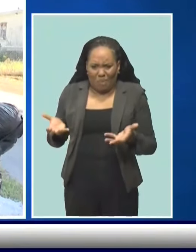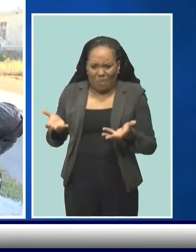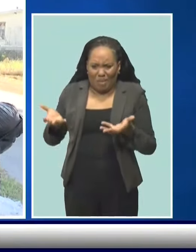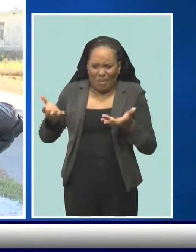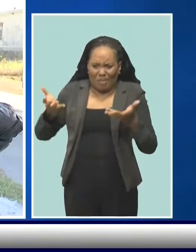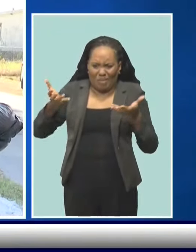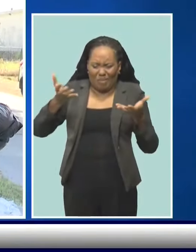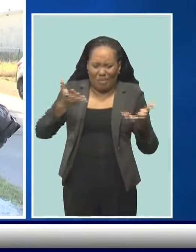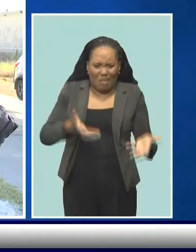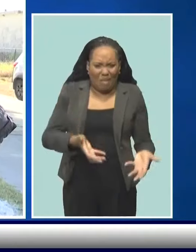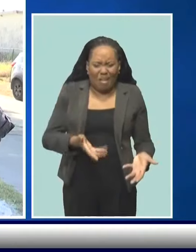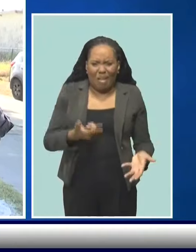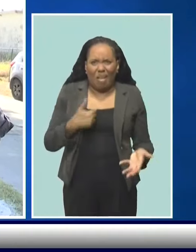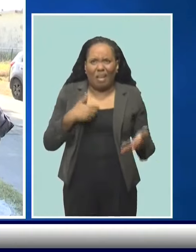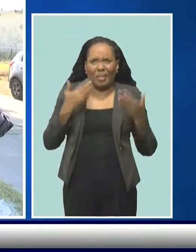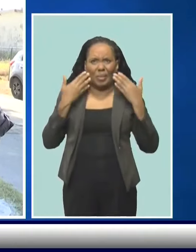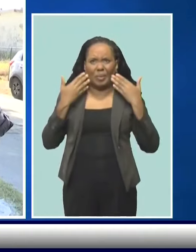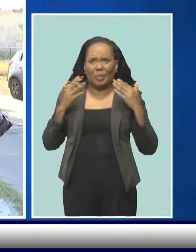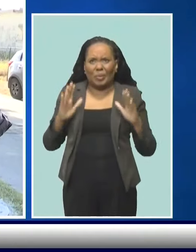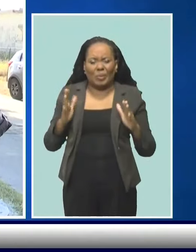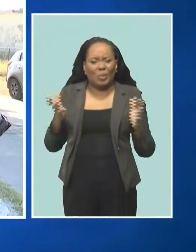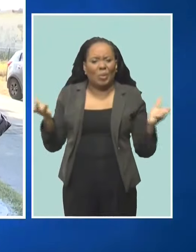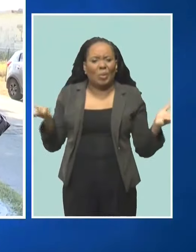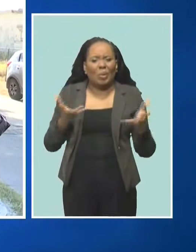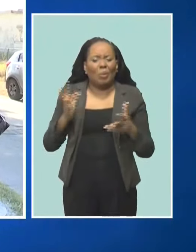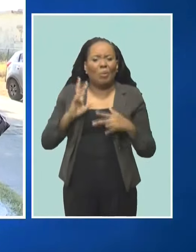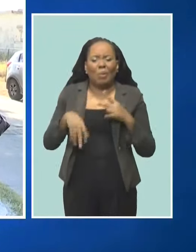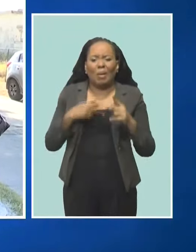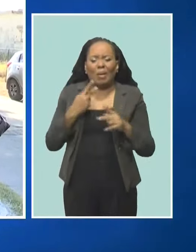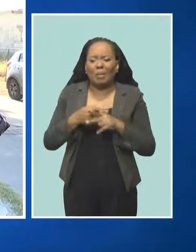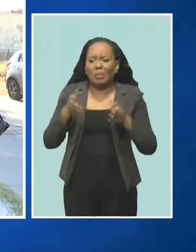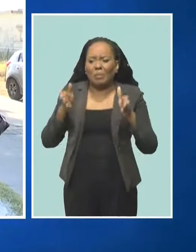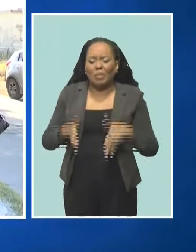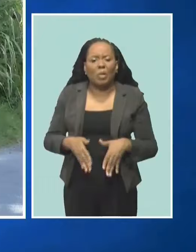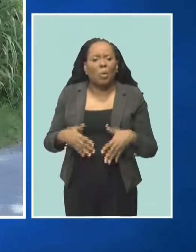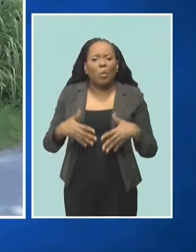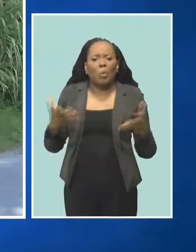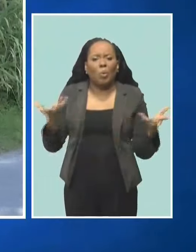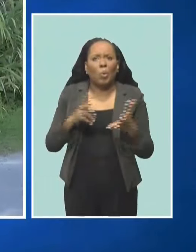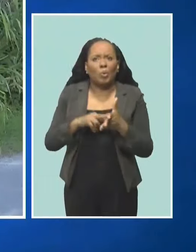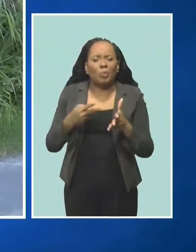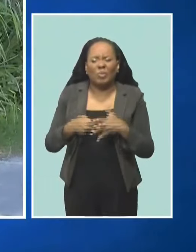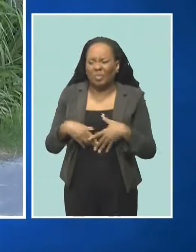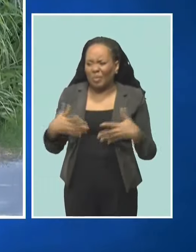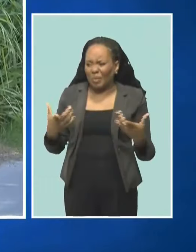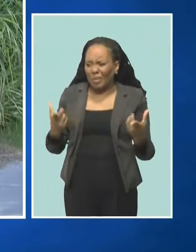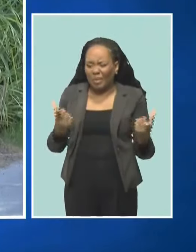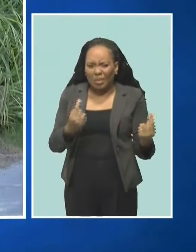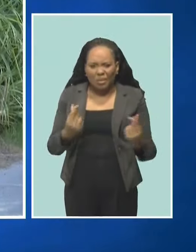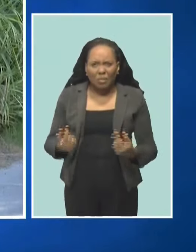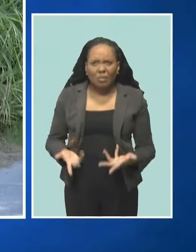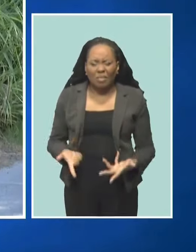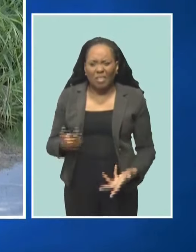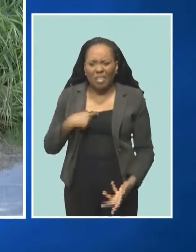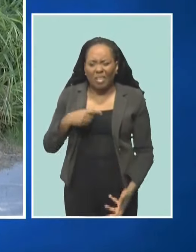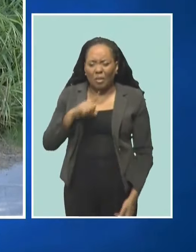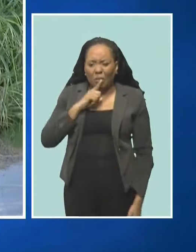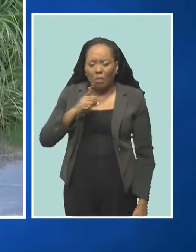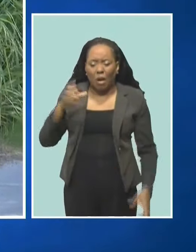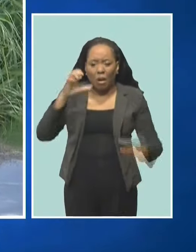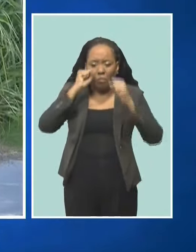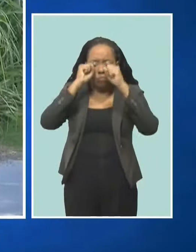don't know if it was, I don't know what kind of intent if they had. I just, I'm just dumbfounded by